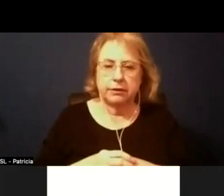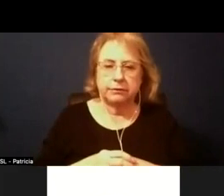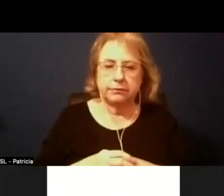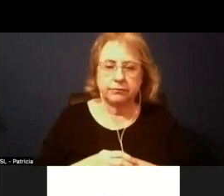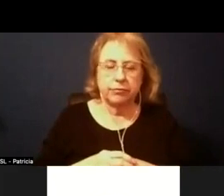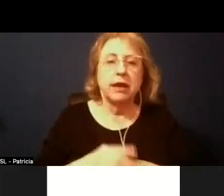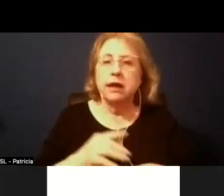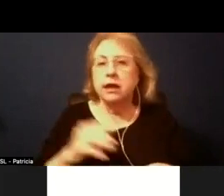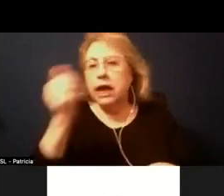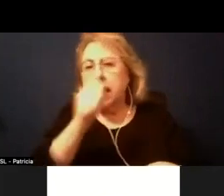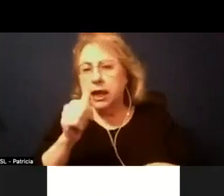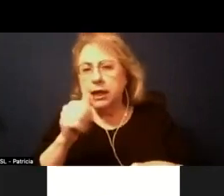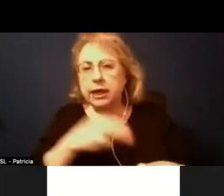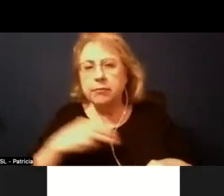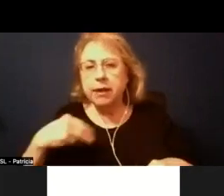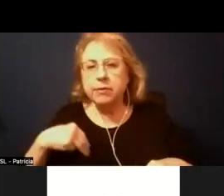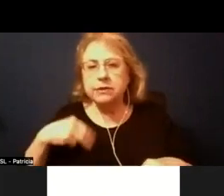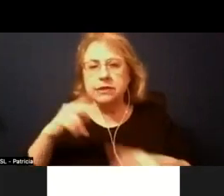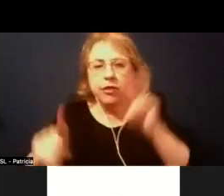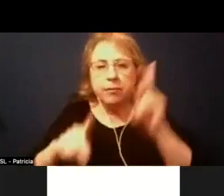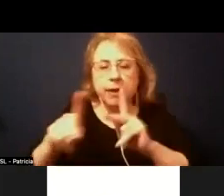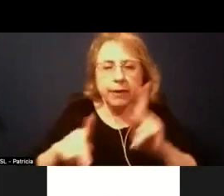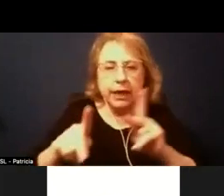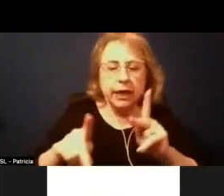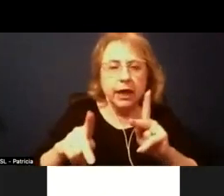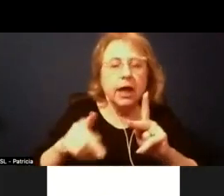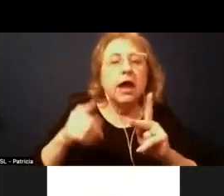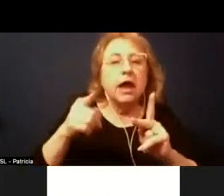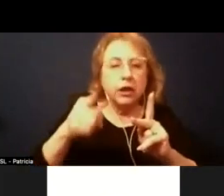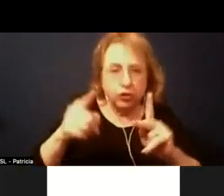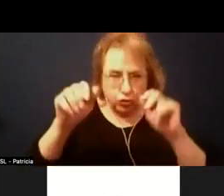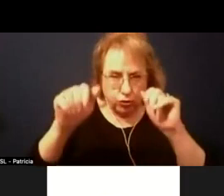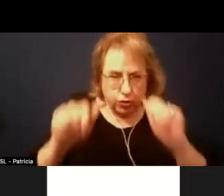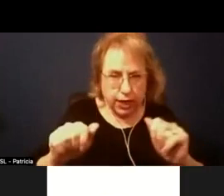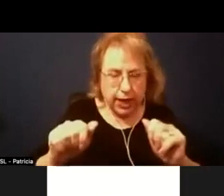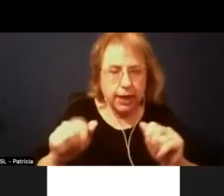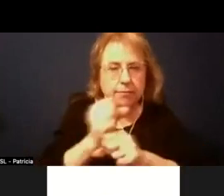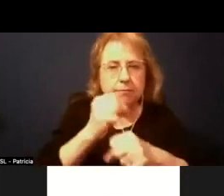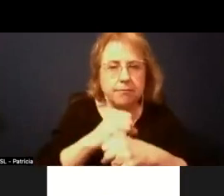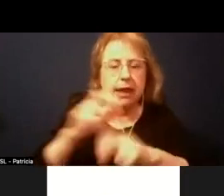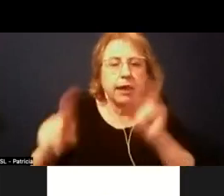Absolutely, if there are any members of the public that would like to make public comment, please use the raise your hand functionality within zoom now.